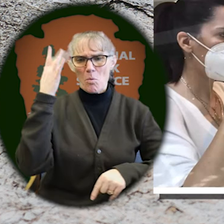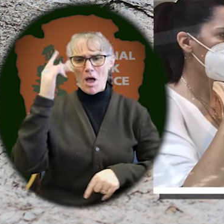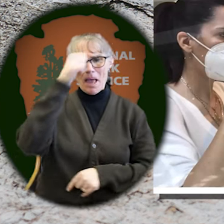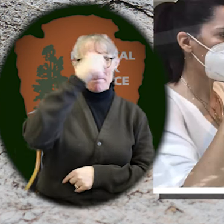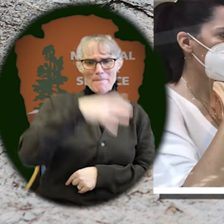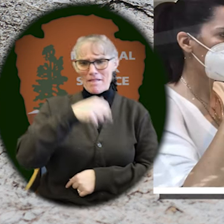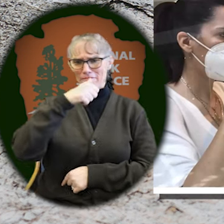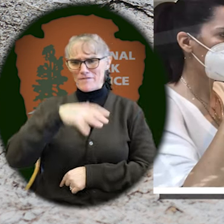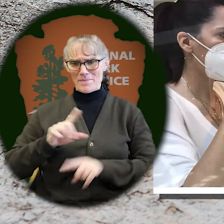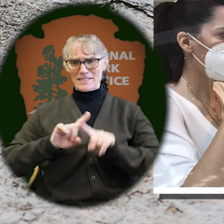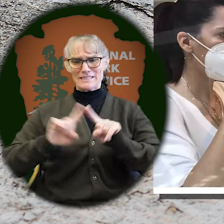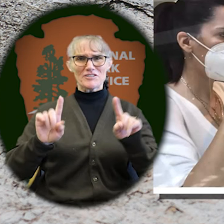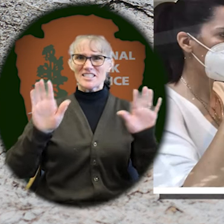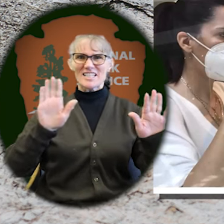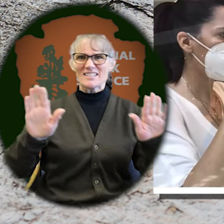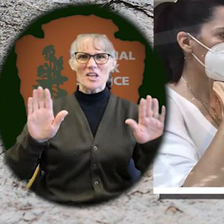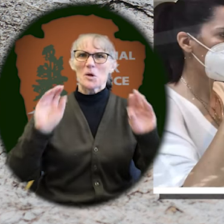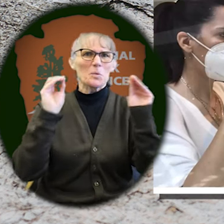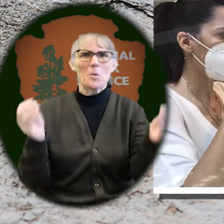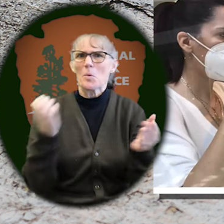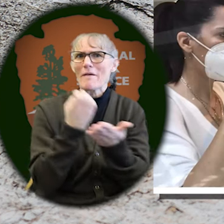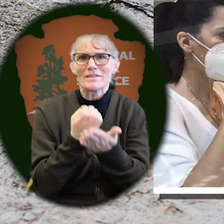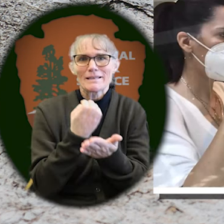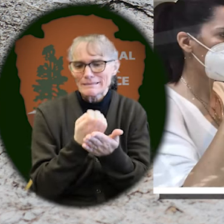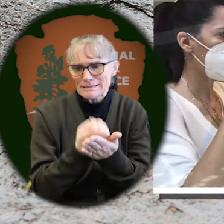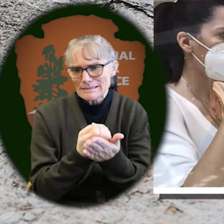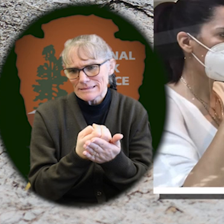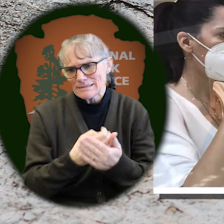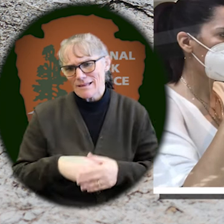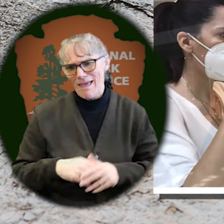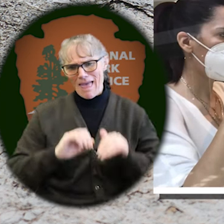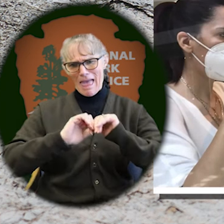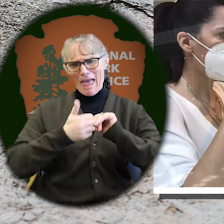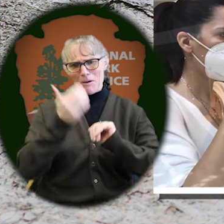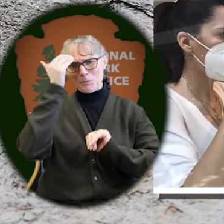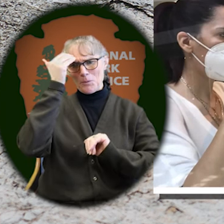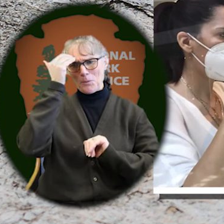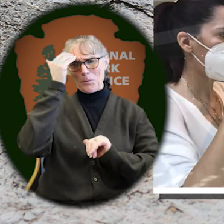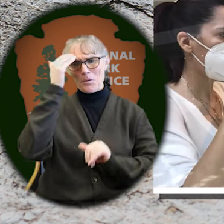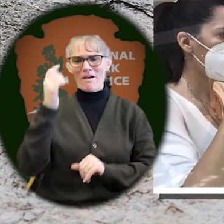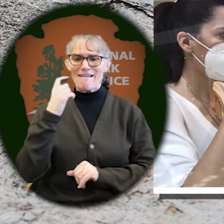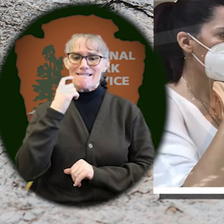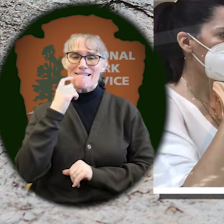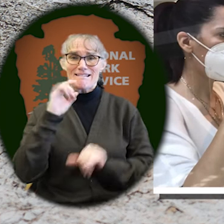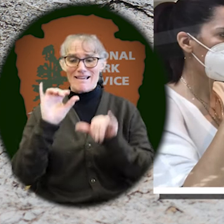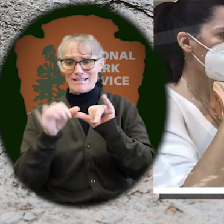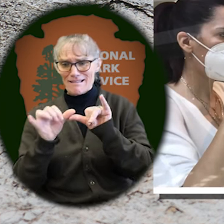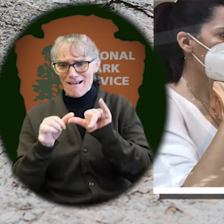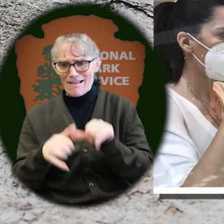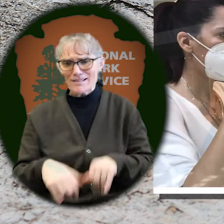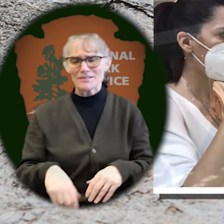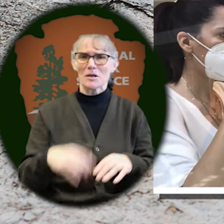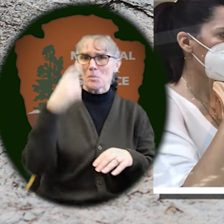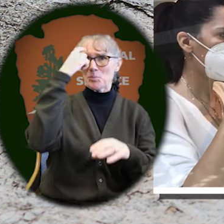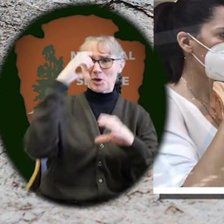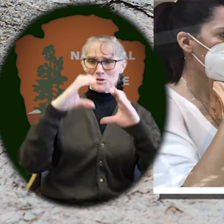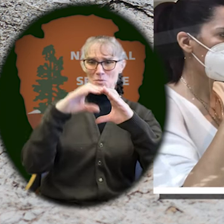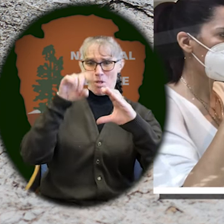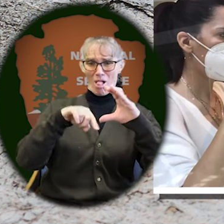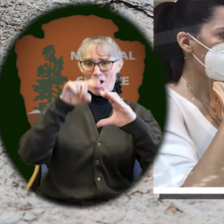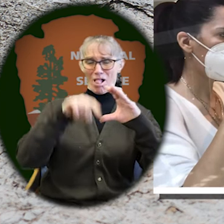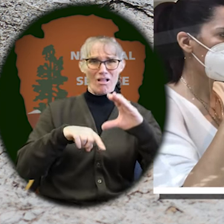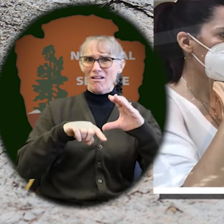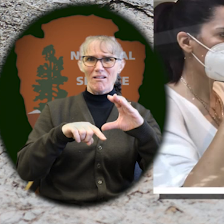sexual dimorphism since canine size does not correlate with skull size. So then what happens? Well,